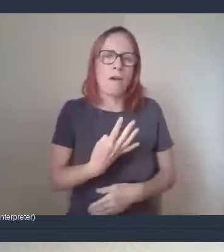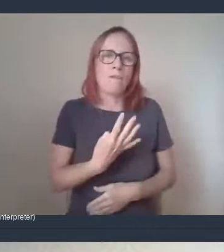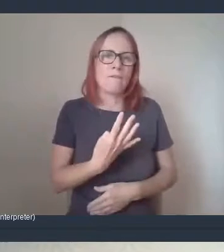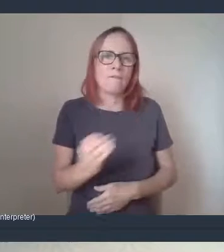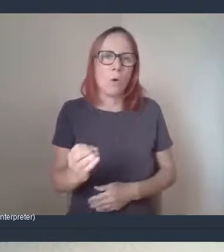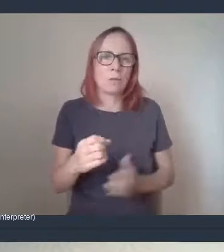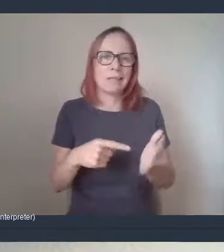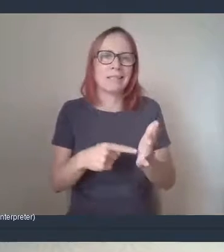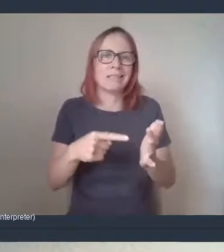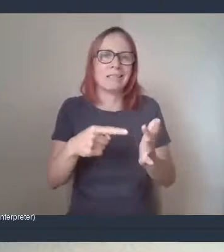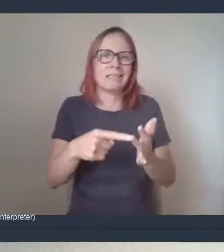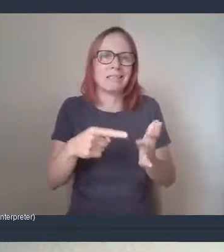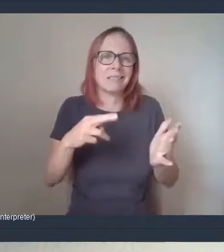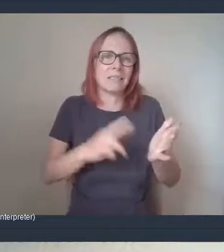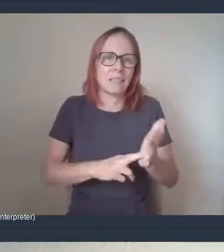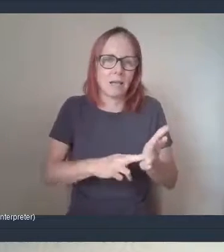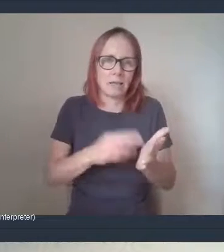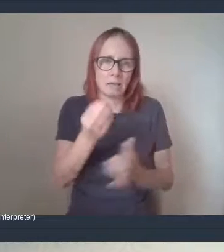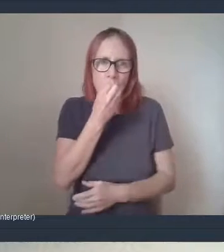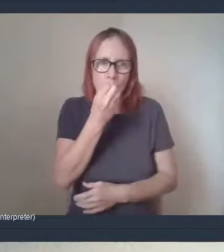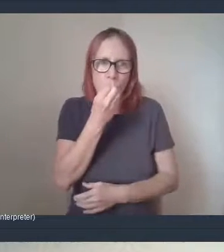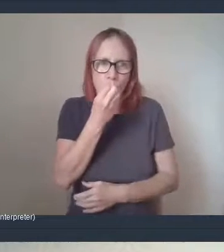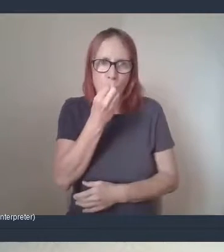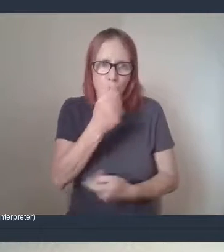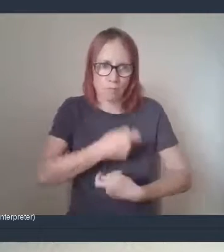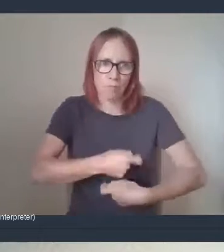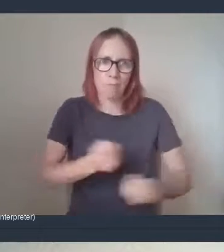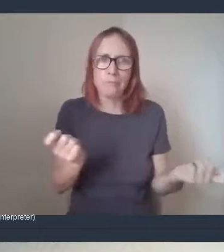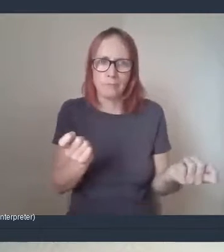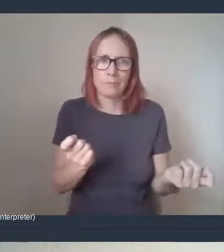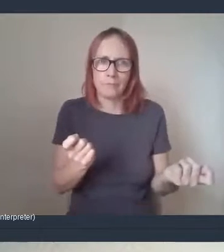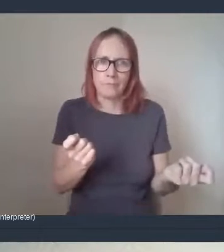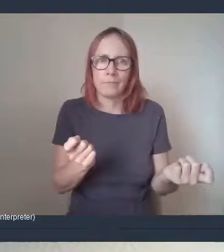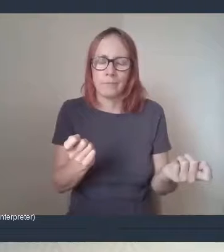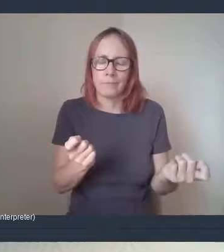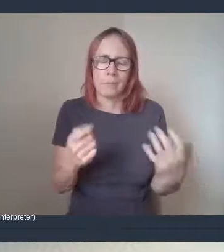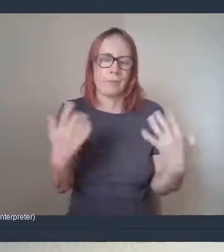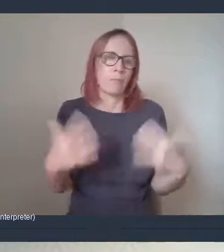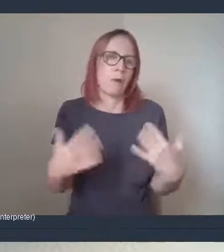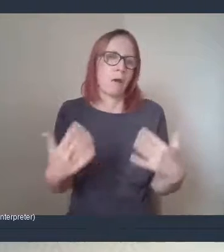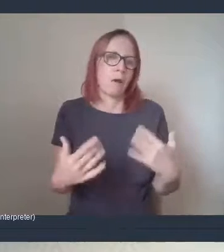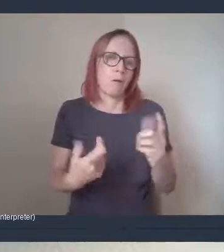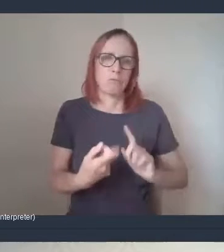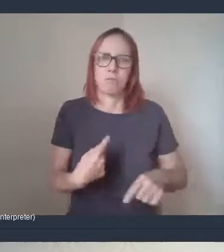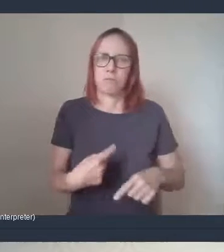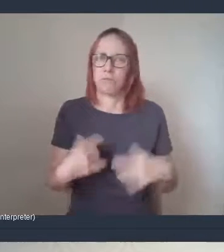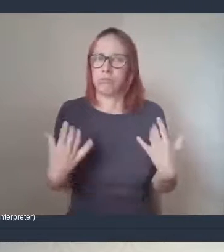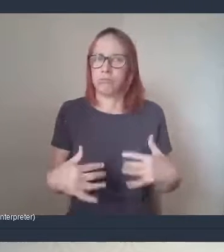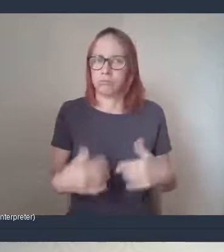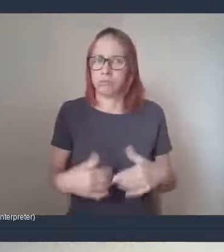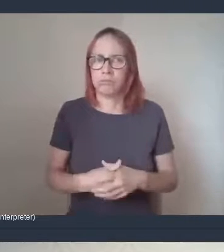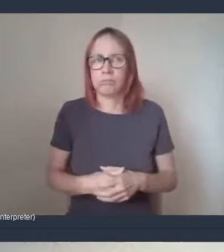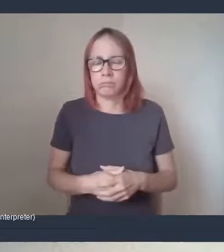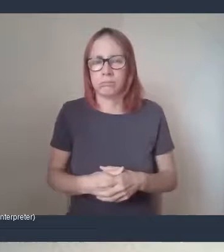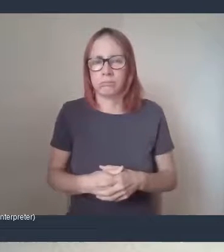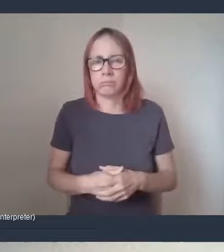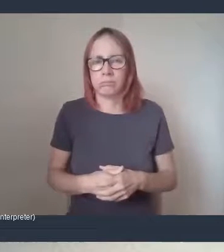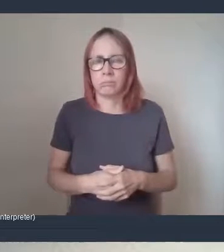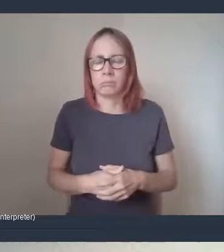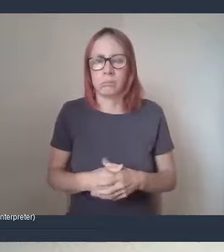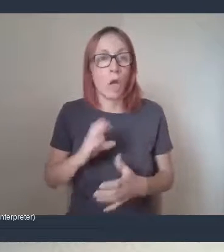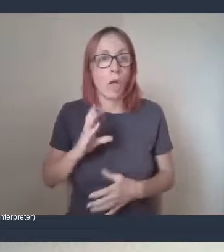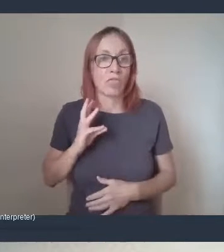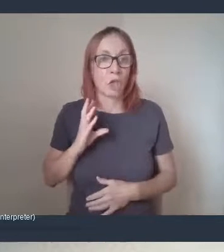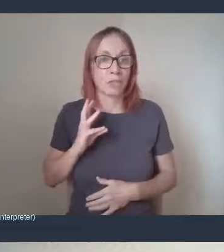that. But yeah, it's been amazing the response that we've That we've received. We run on a Thursday, people